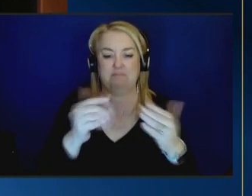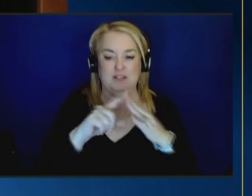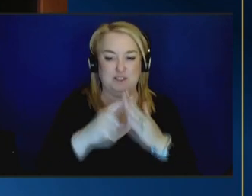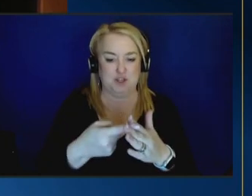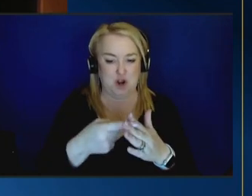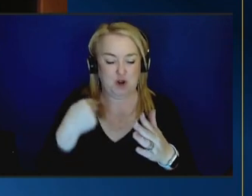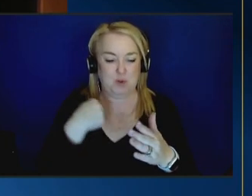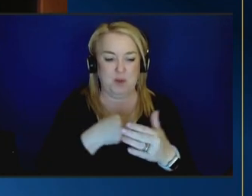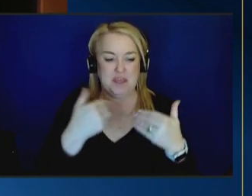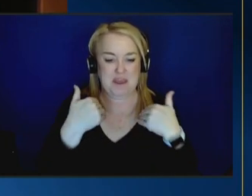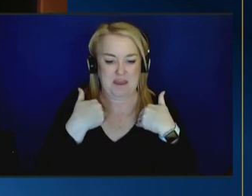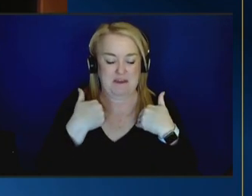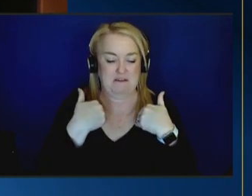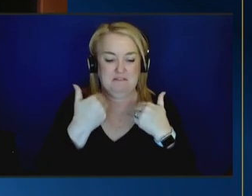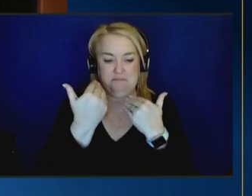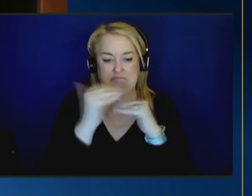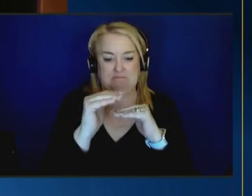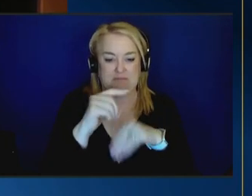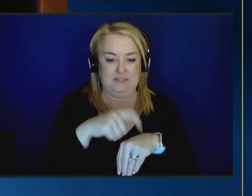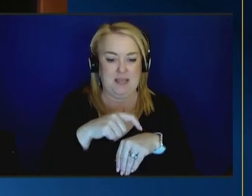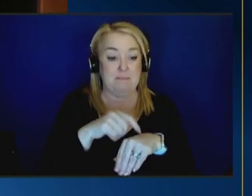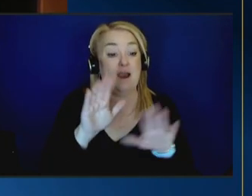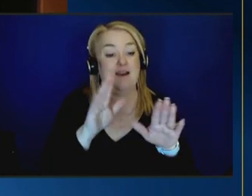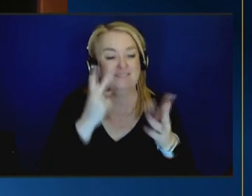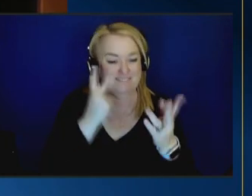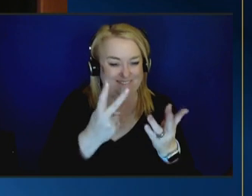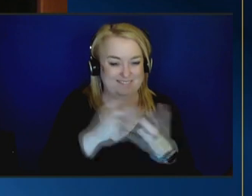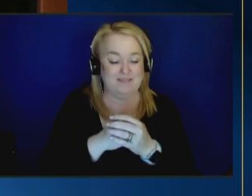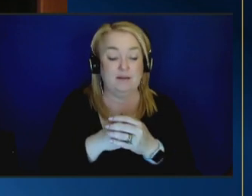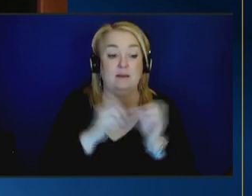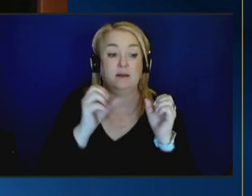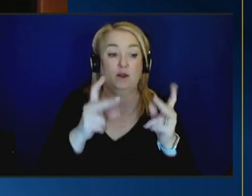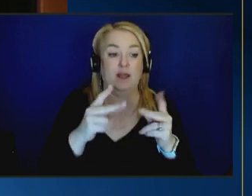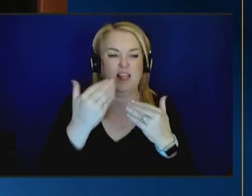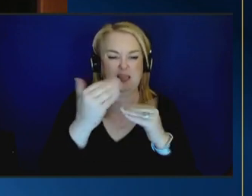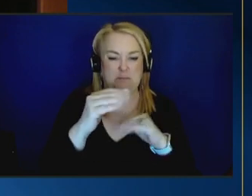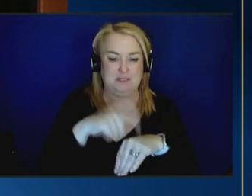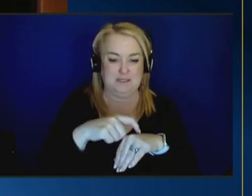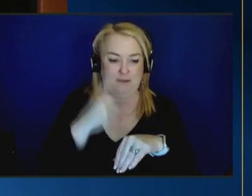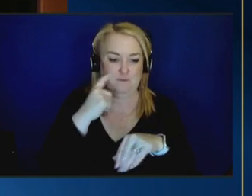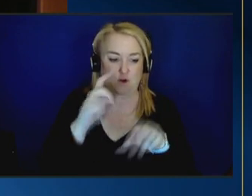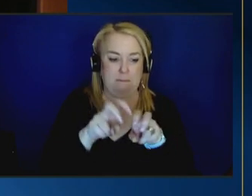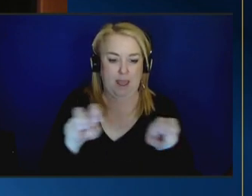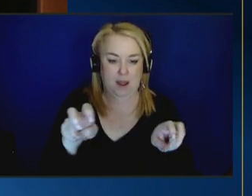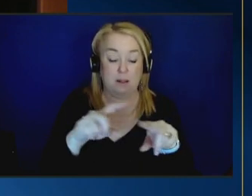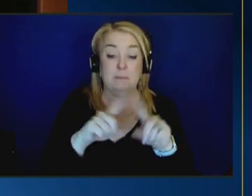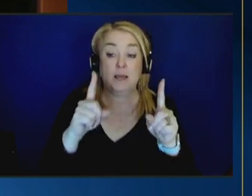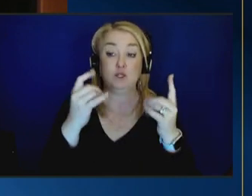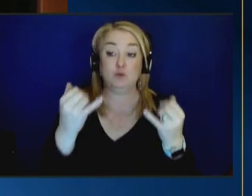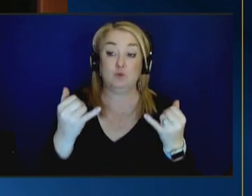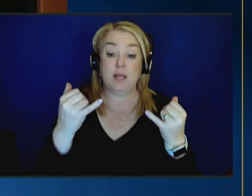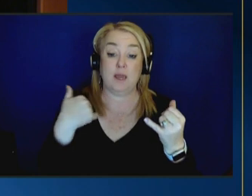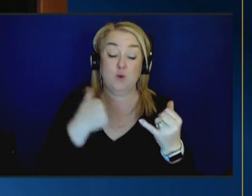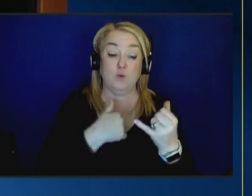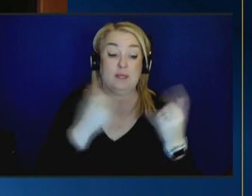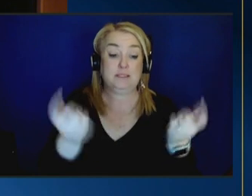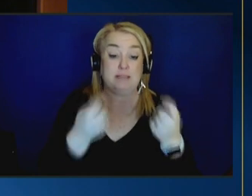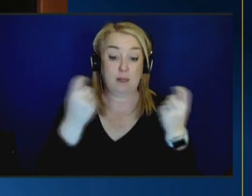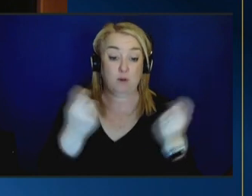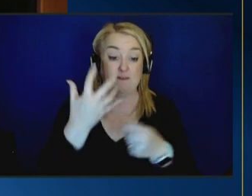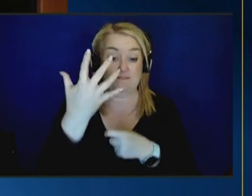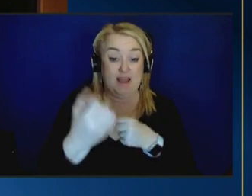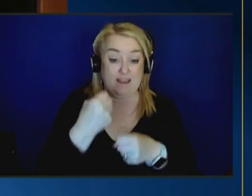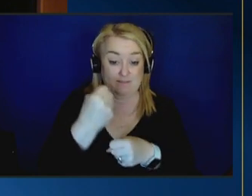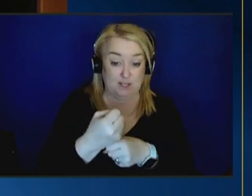limited amount of time oh there you are a limited amount of time um for our panel but today we celebrate five years of family first